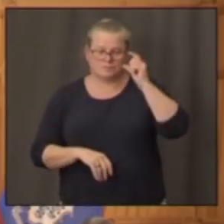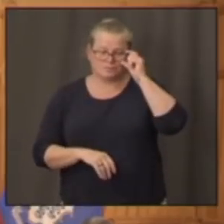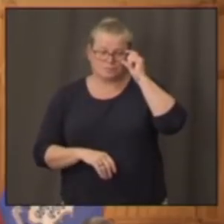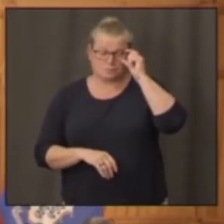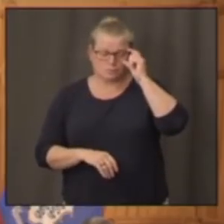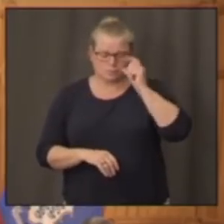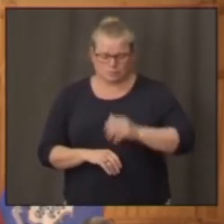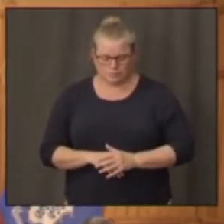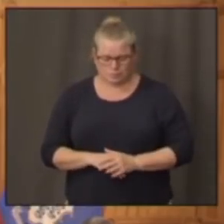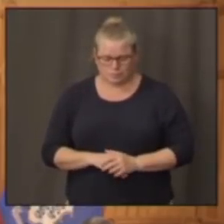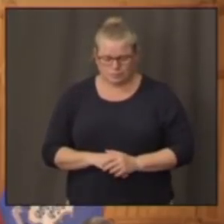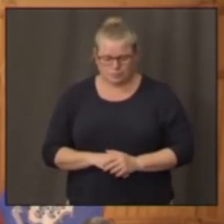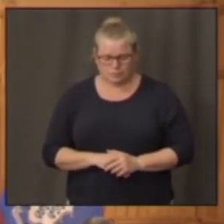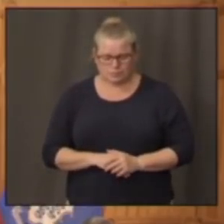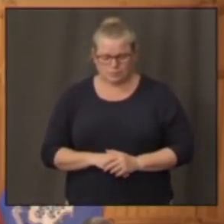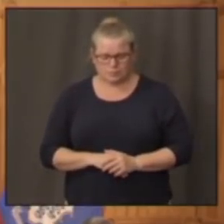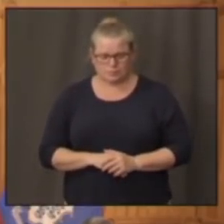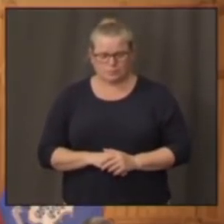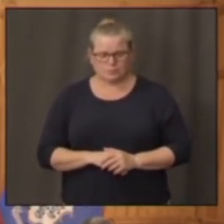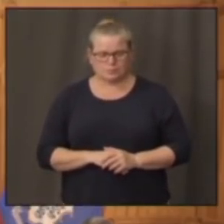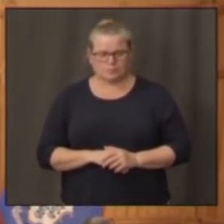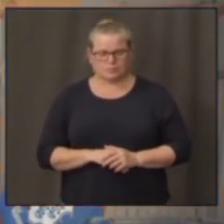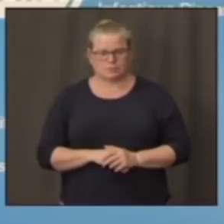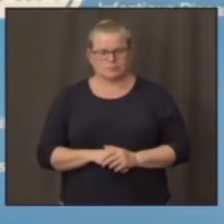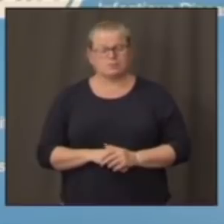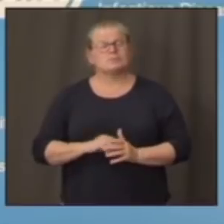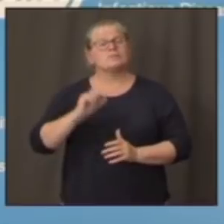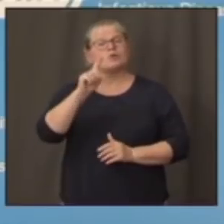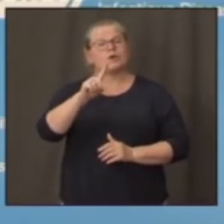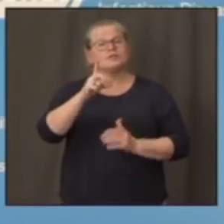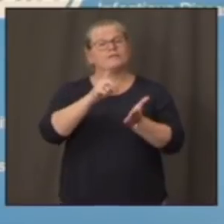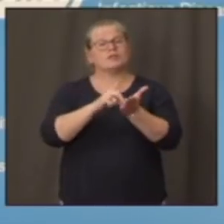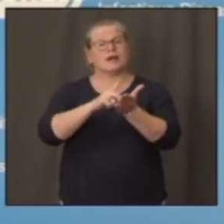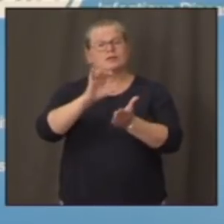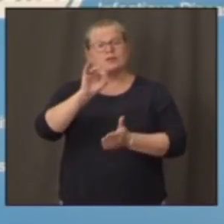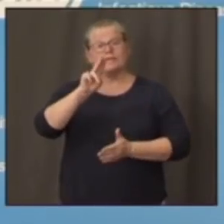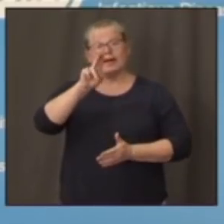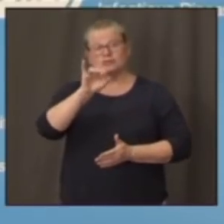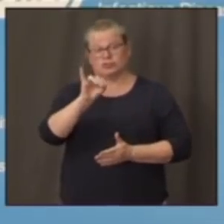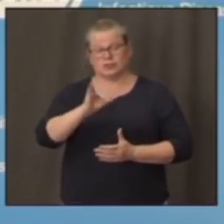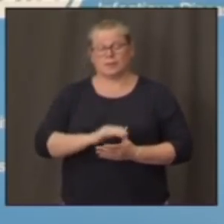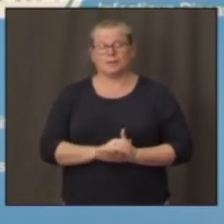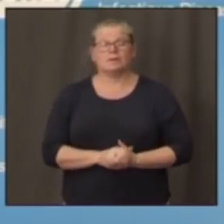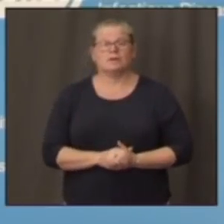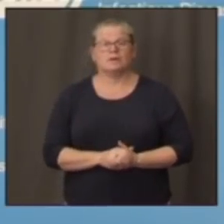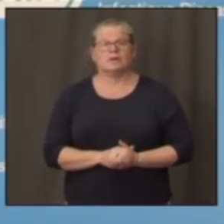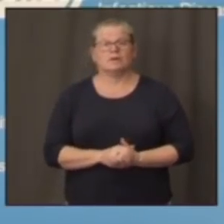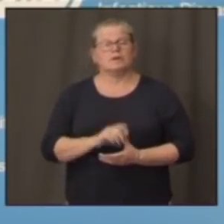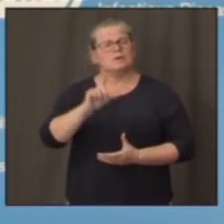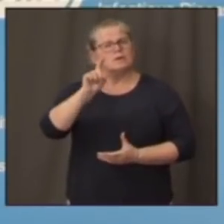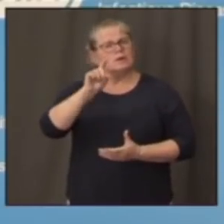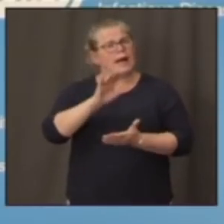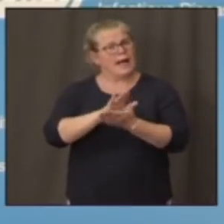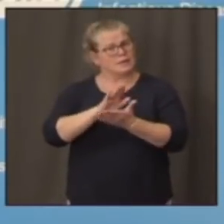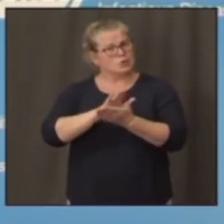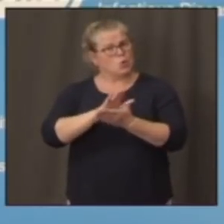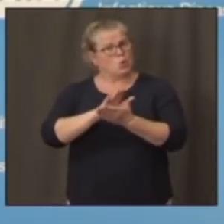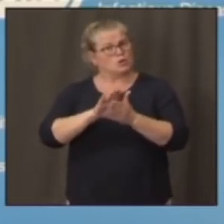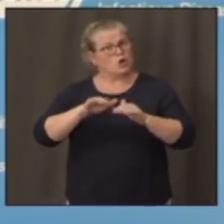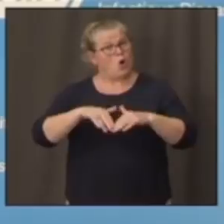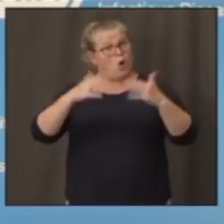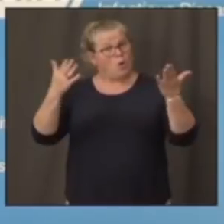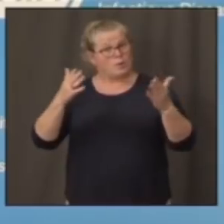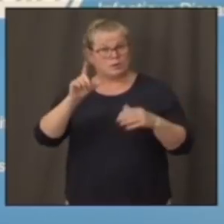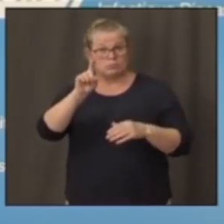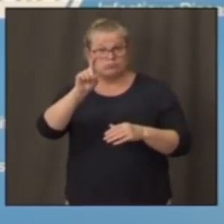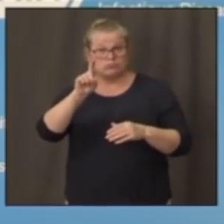Good afternoon. My question is for Dr. Fauci. If schools return, is it safe for all sports to return as